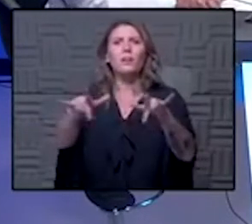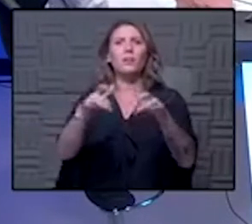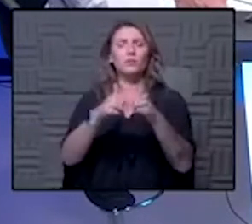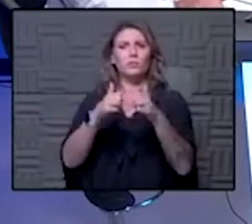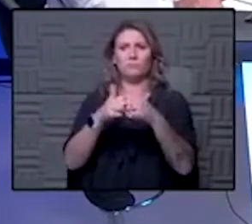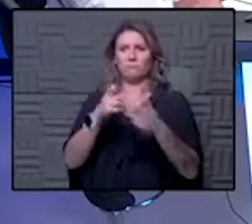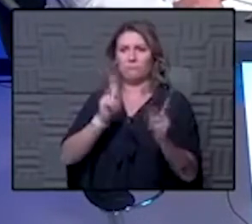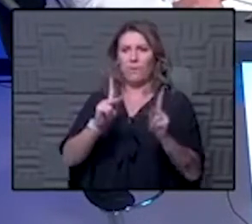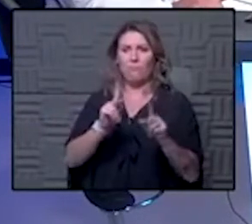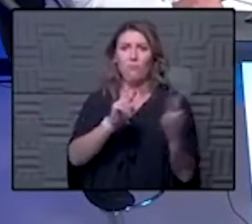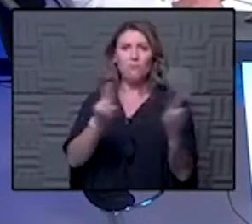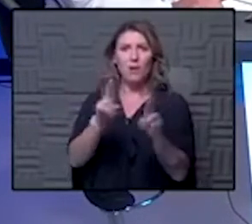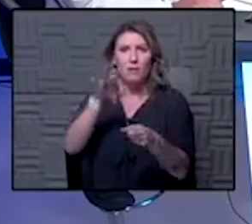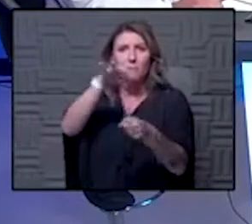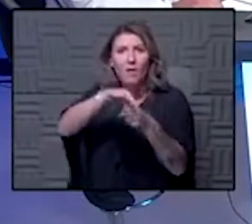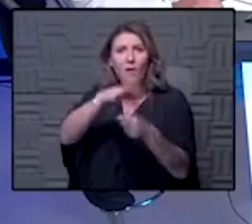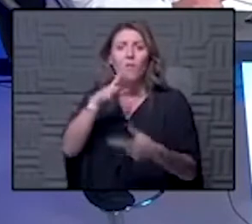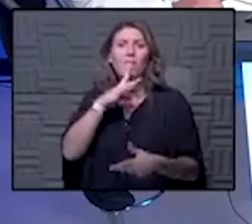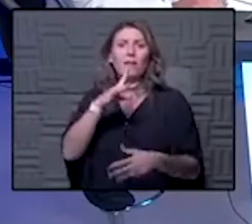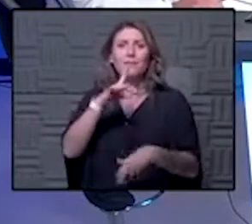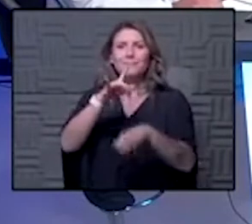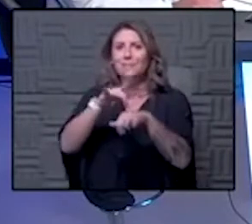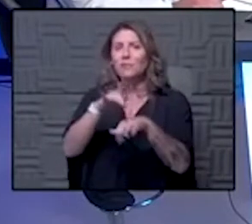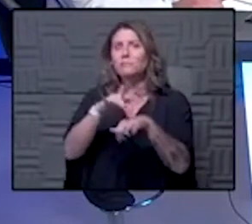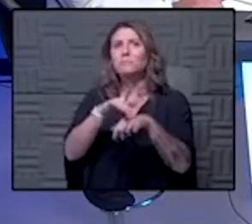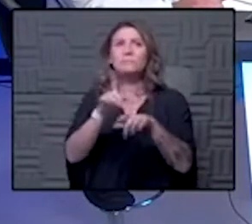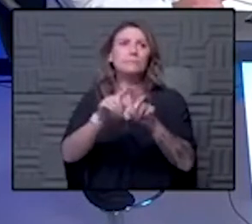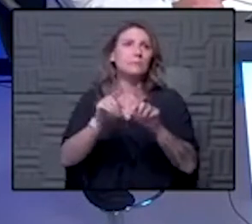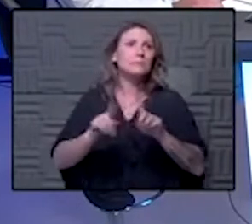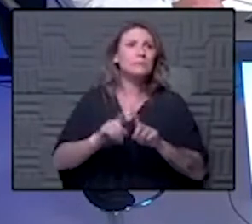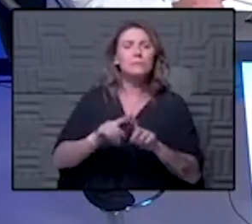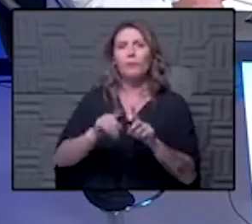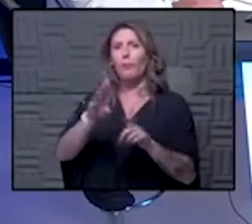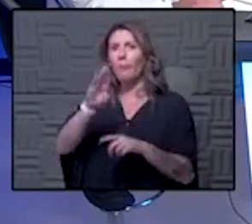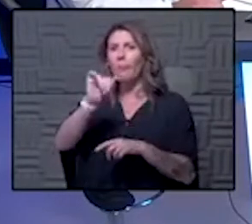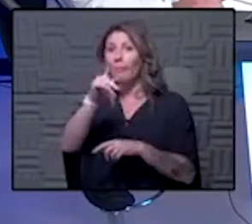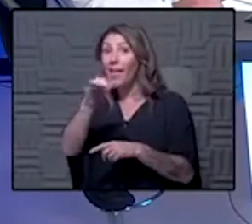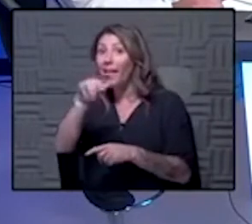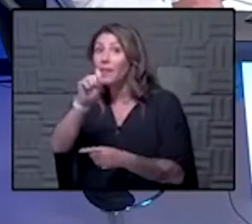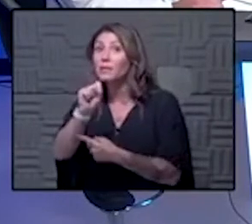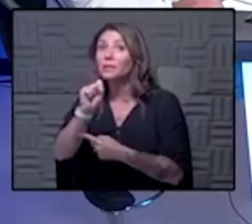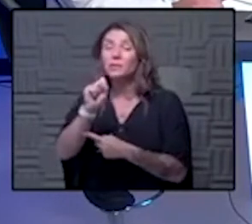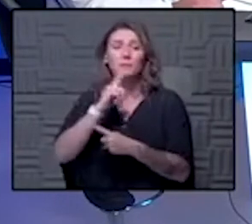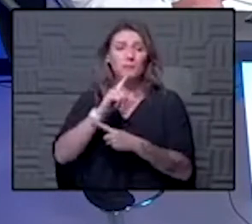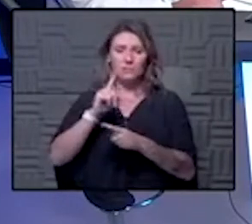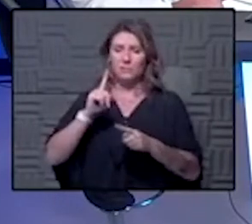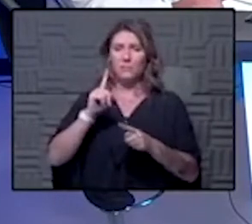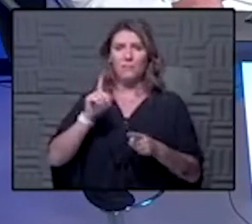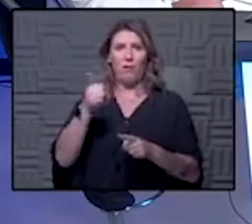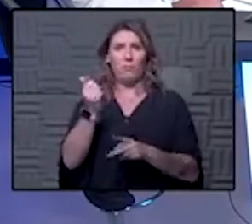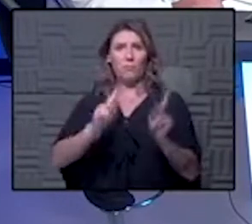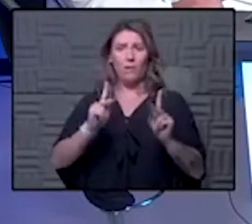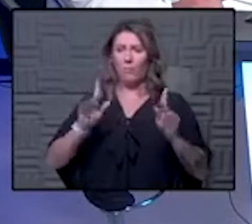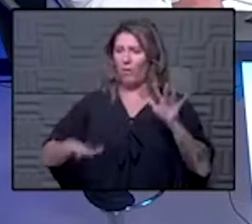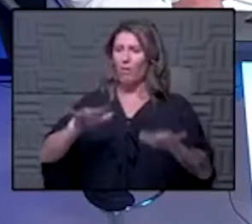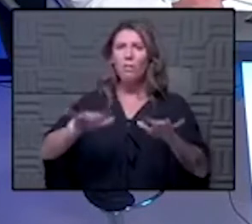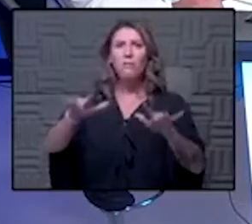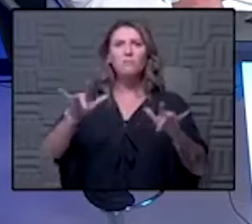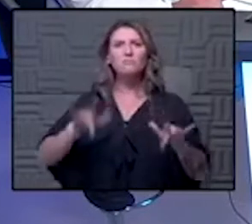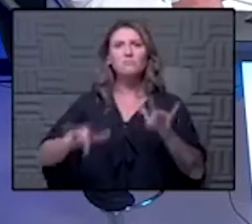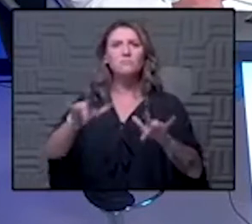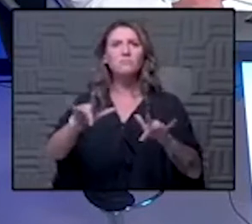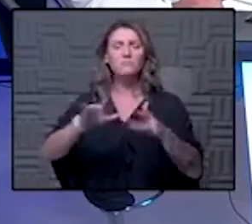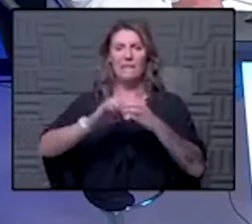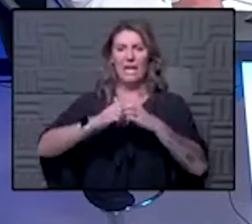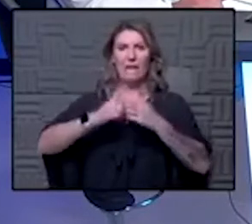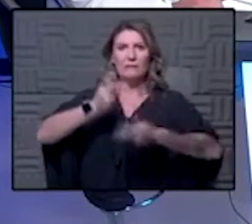are for people touching things like different parts of the ballot and that other people are gonna be touching. How important is it still or how cautious